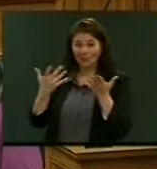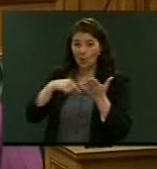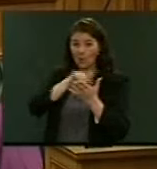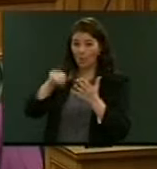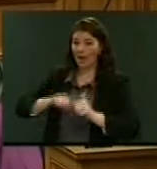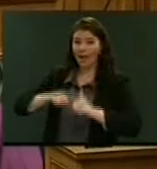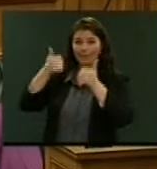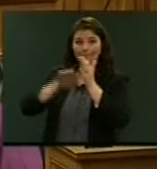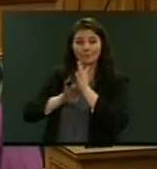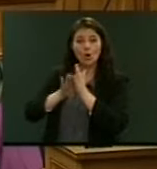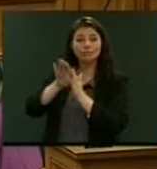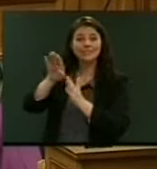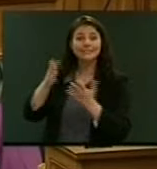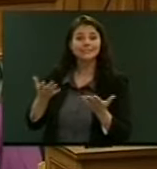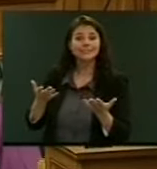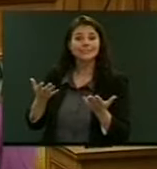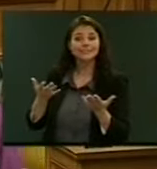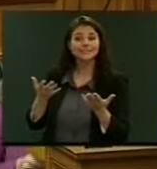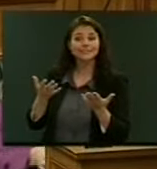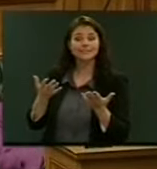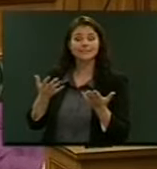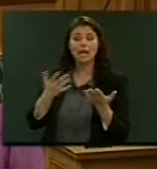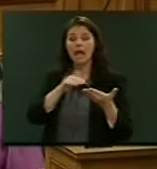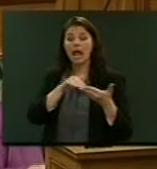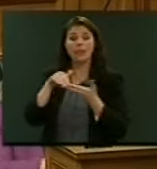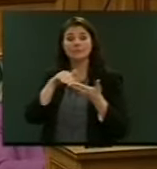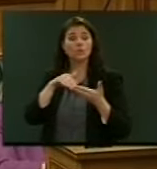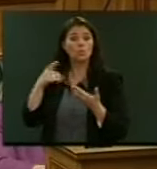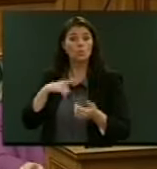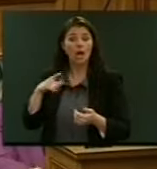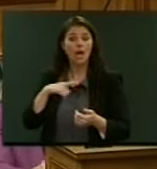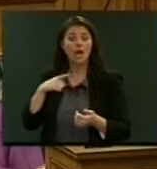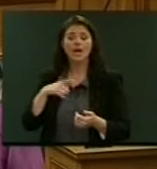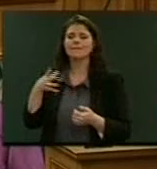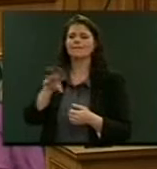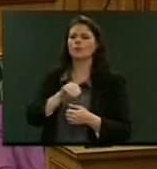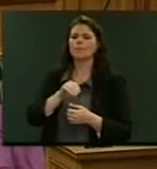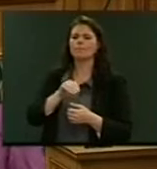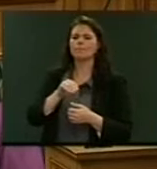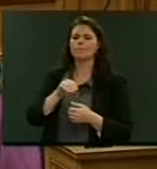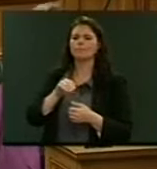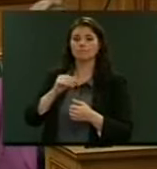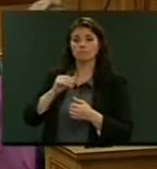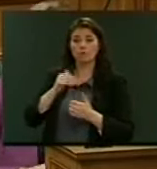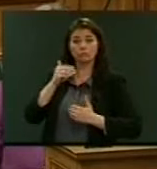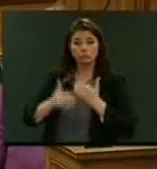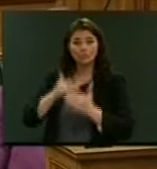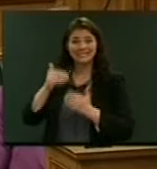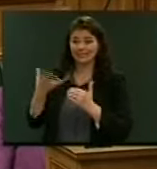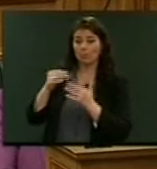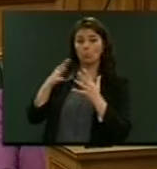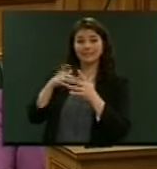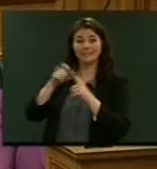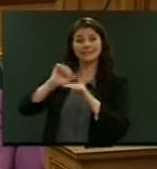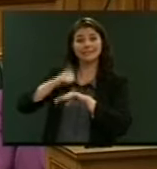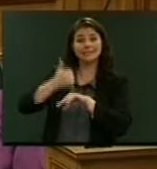quite significant progress, assisted, no doubt, by the processes put in place by Winston Peters